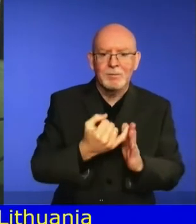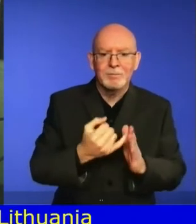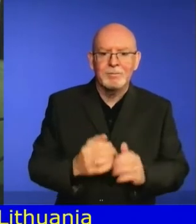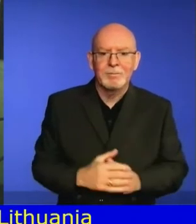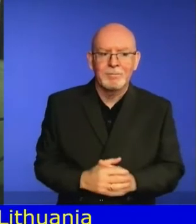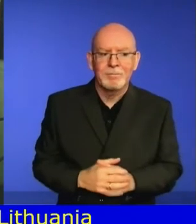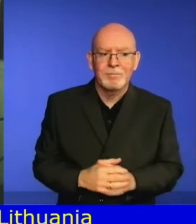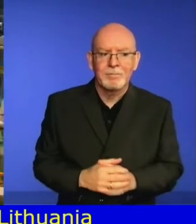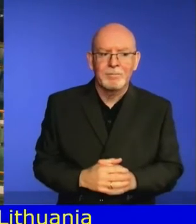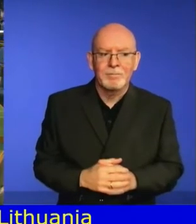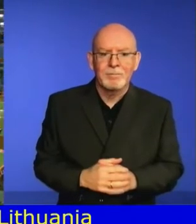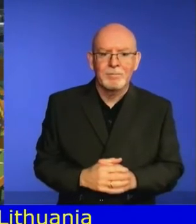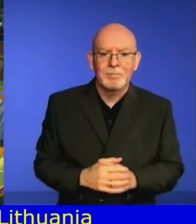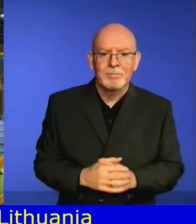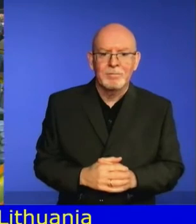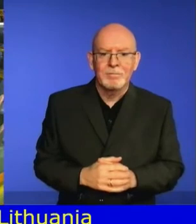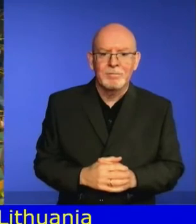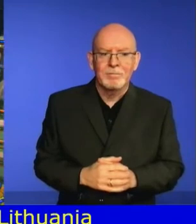Mexico,